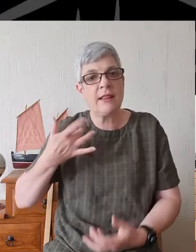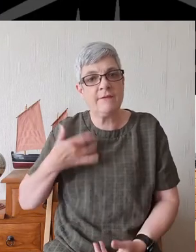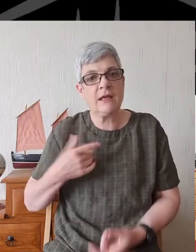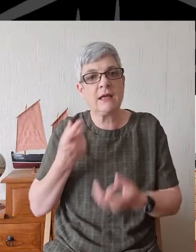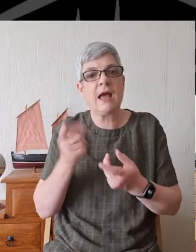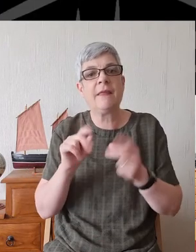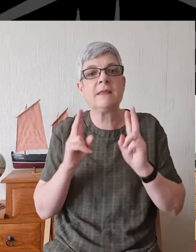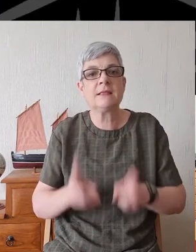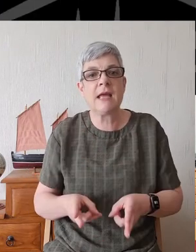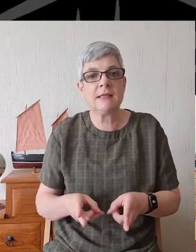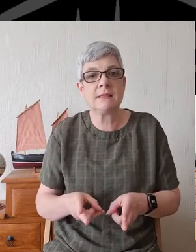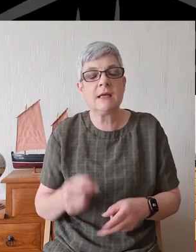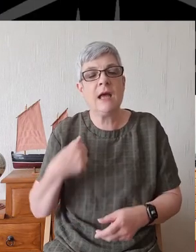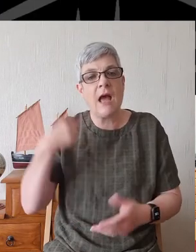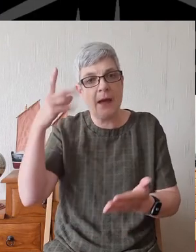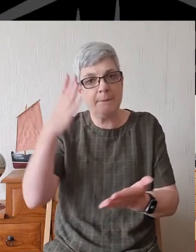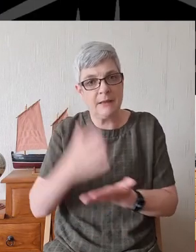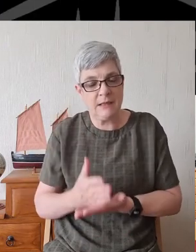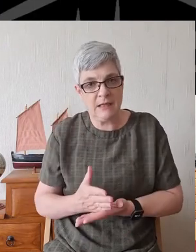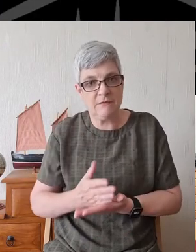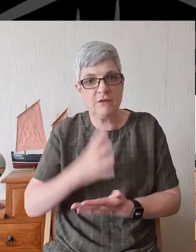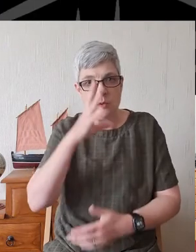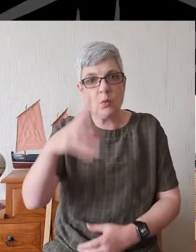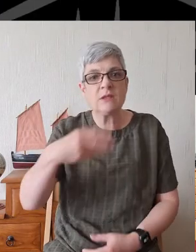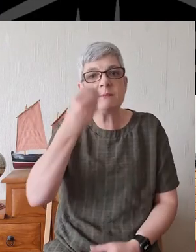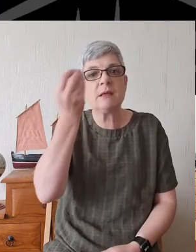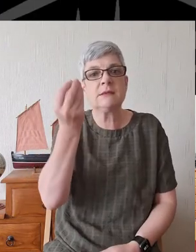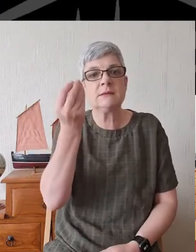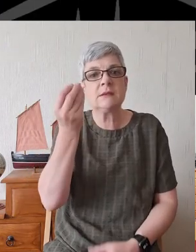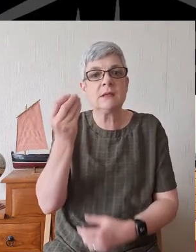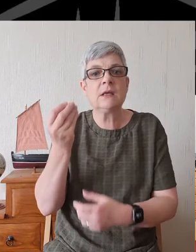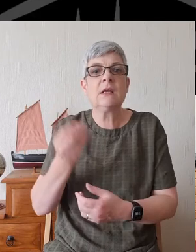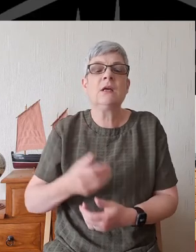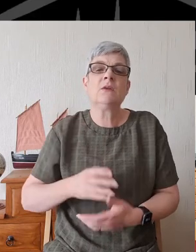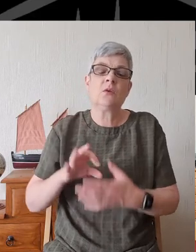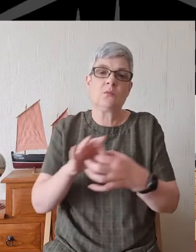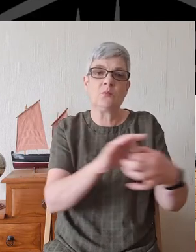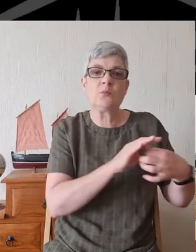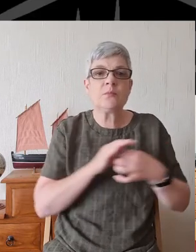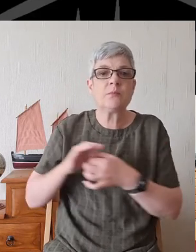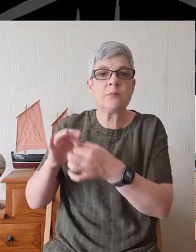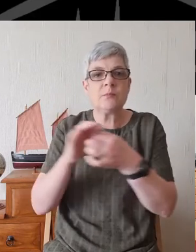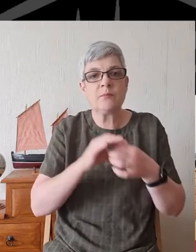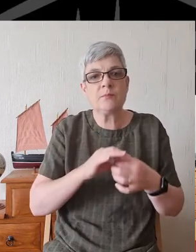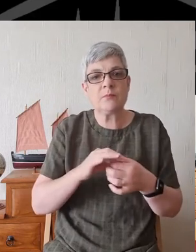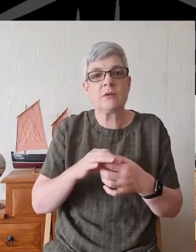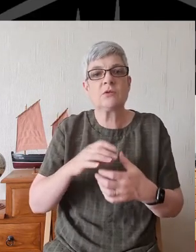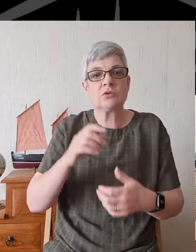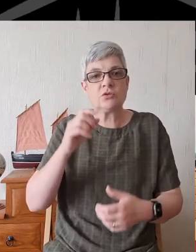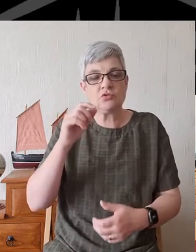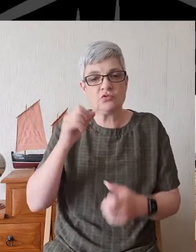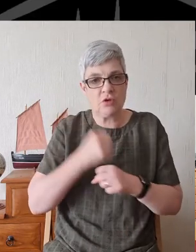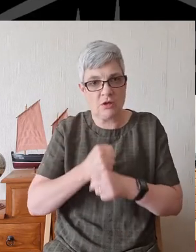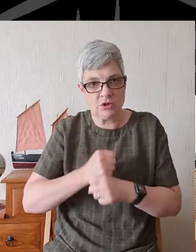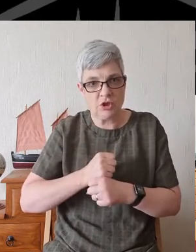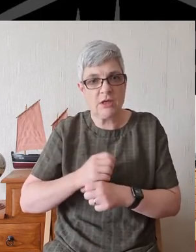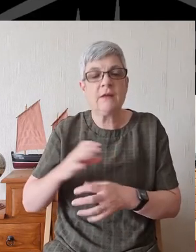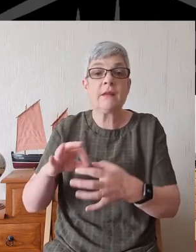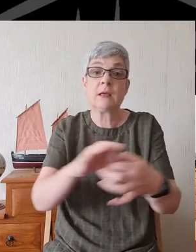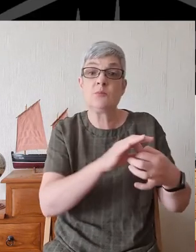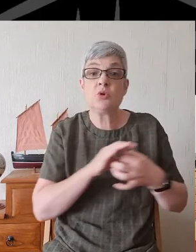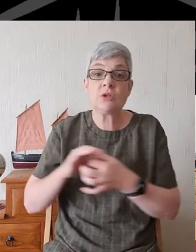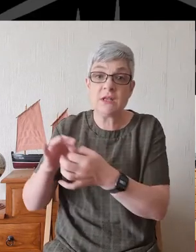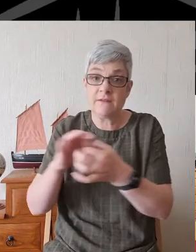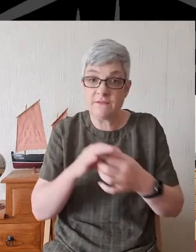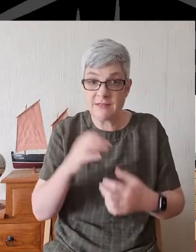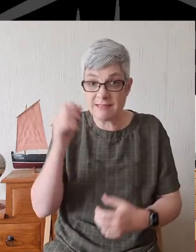I believe in the Holy Spirit Of all we have in the church The communion of the saints The